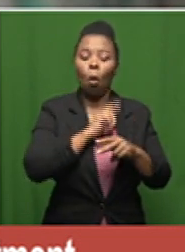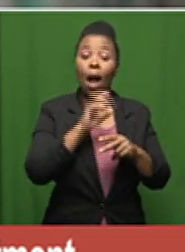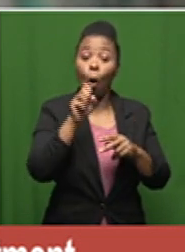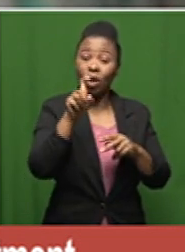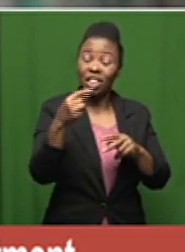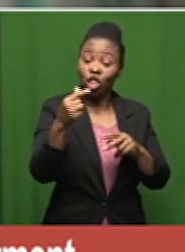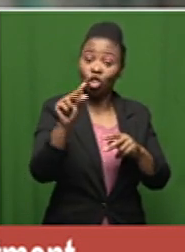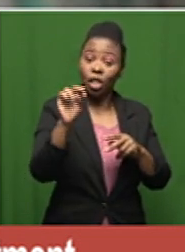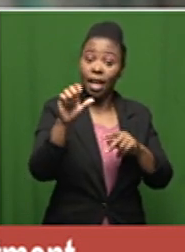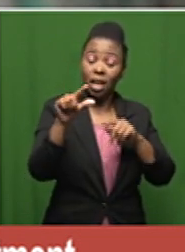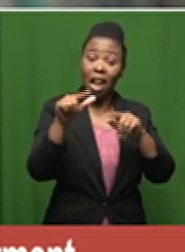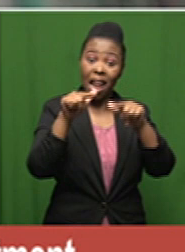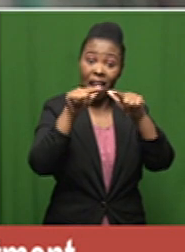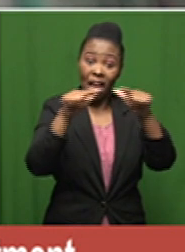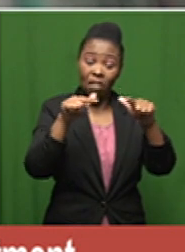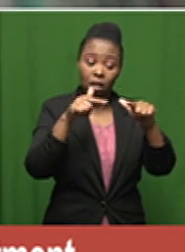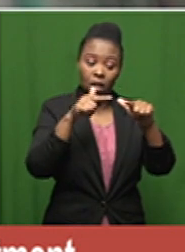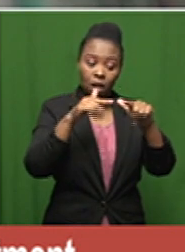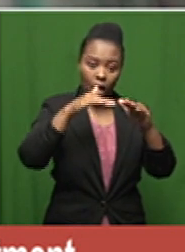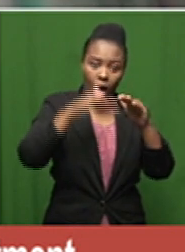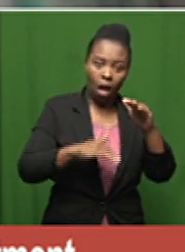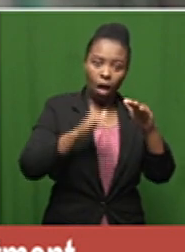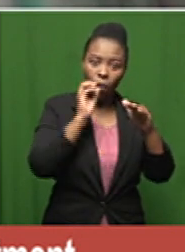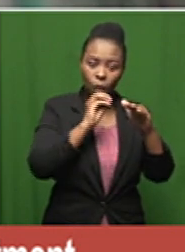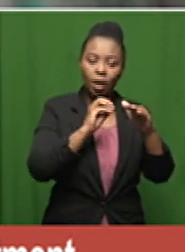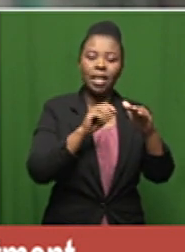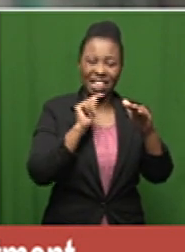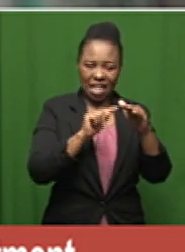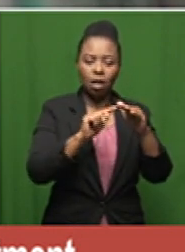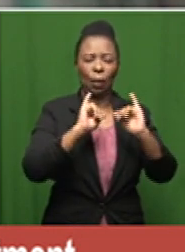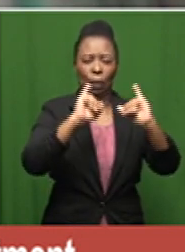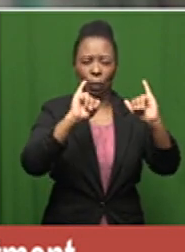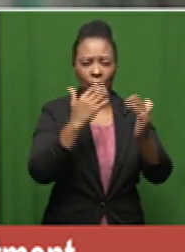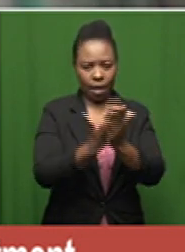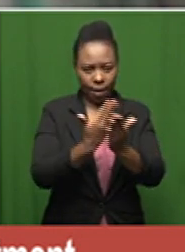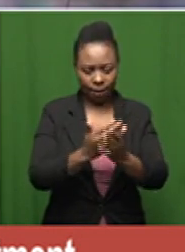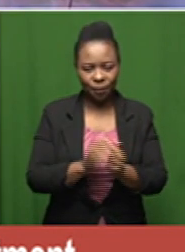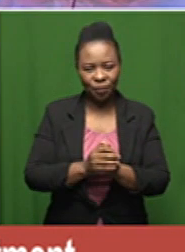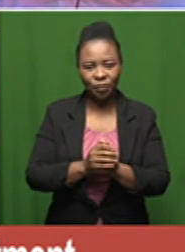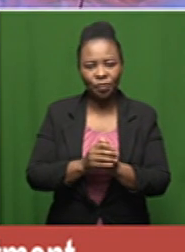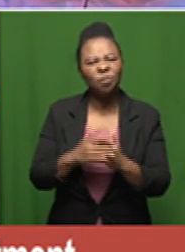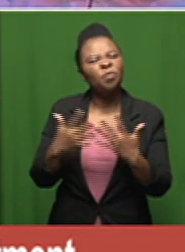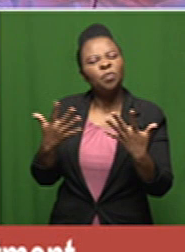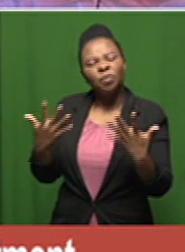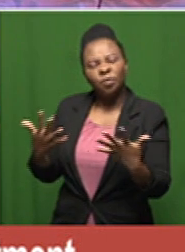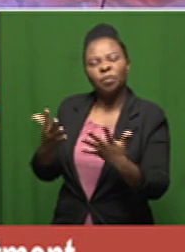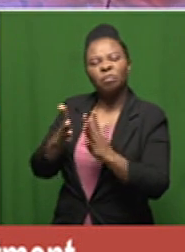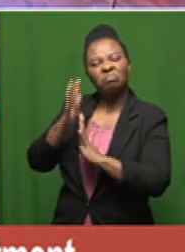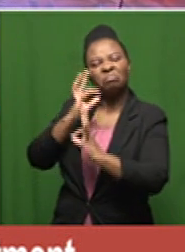if your oxygen levels are not decreased is not helpful and may be harmful all right let's talk a little bit about